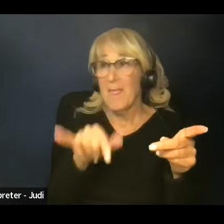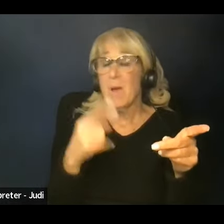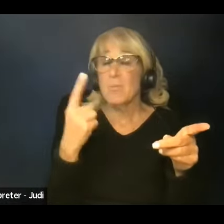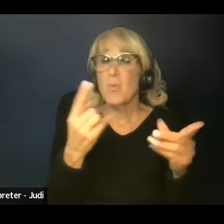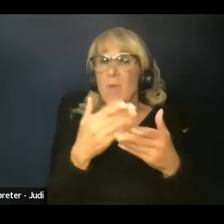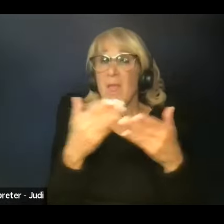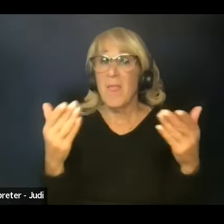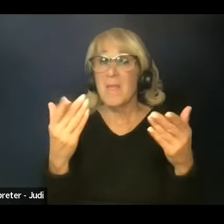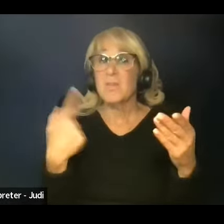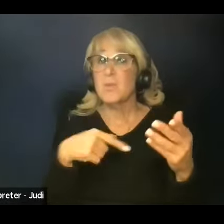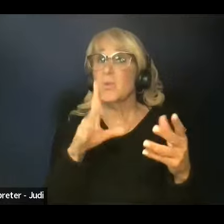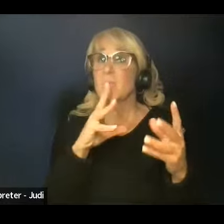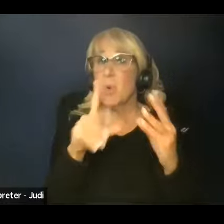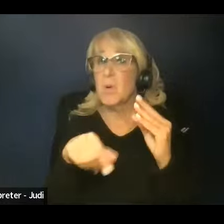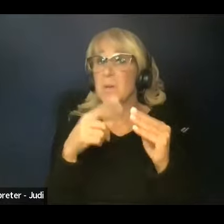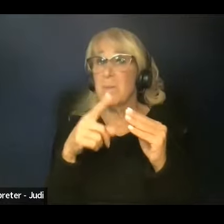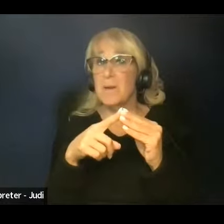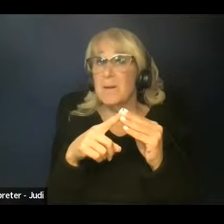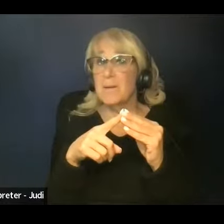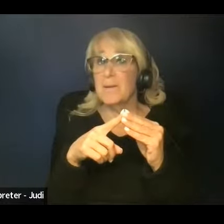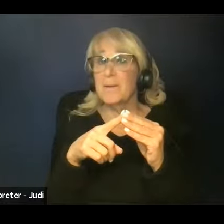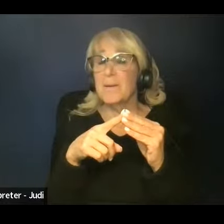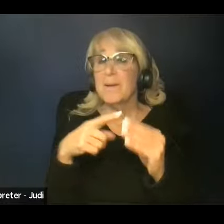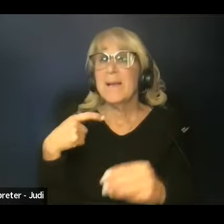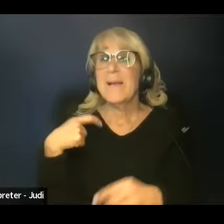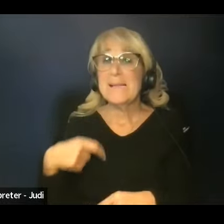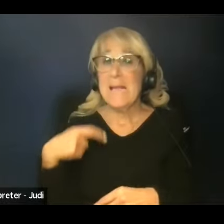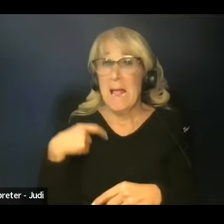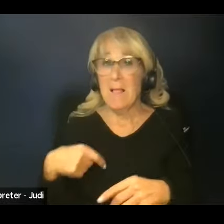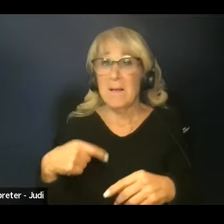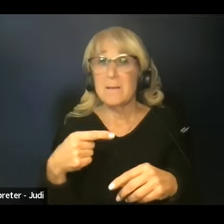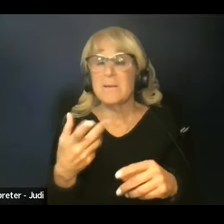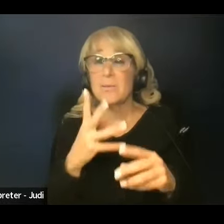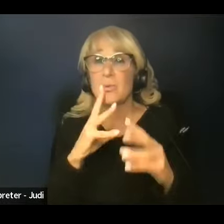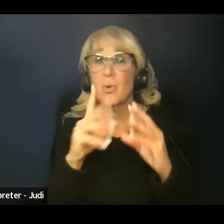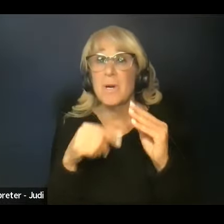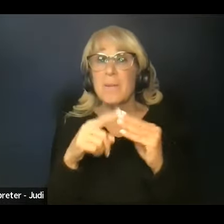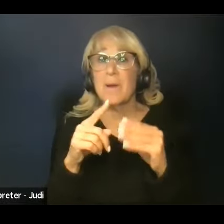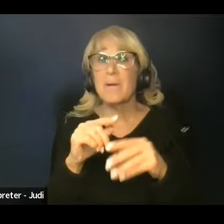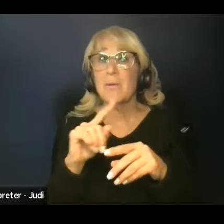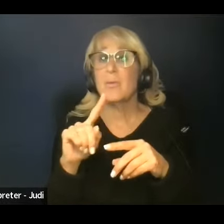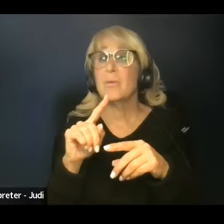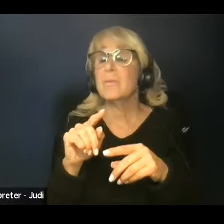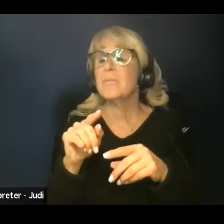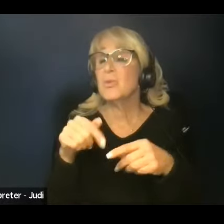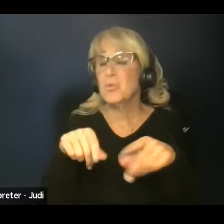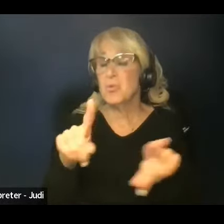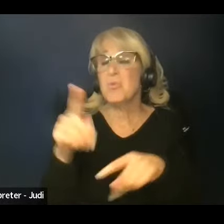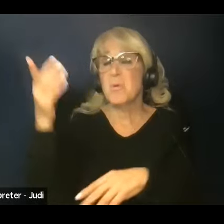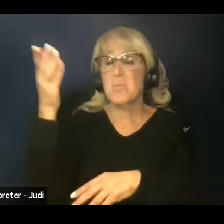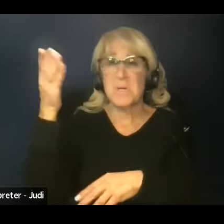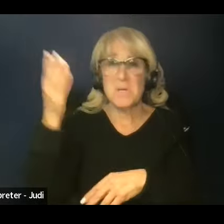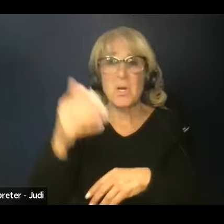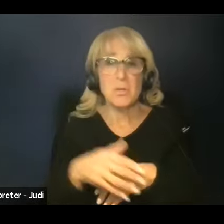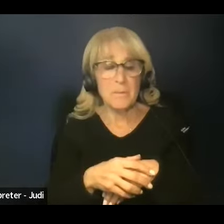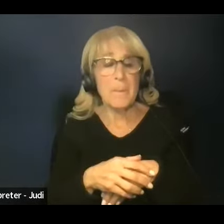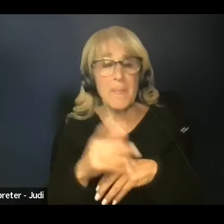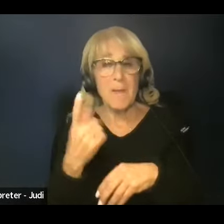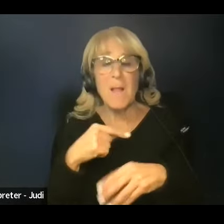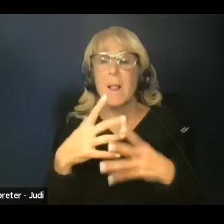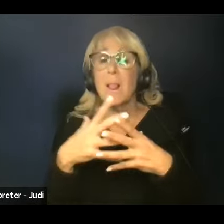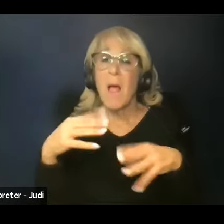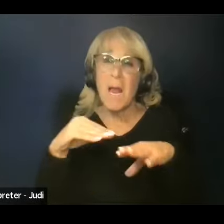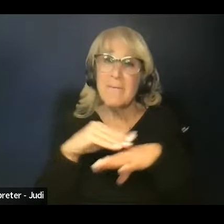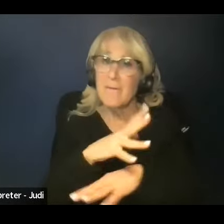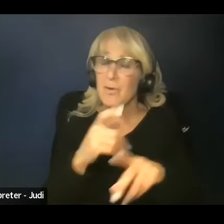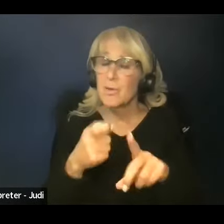of the things we talked, the delegates talked in the, when they were presenting their topic. We have a lot of influence from the